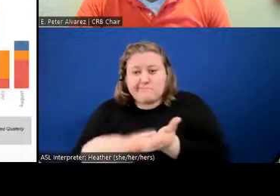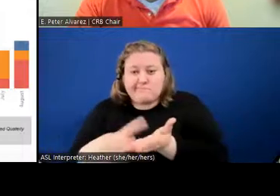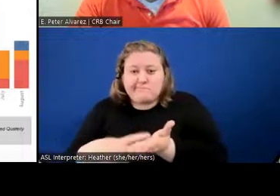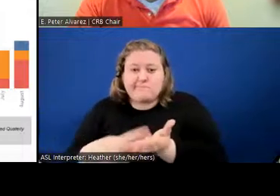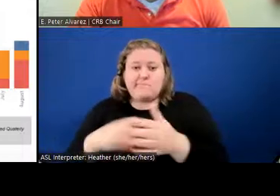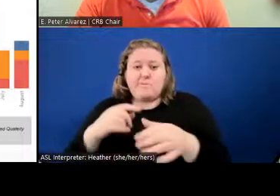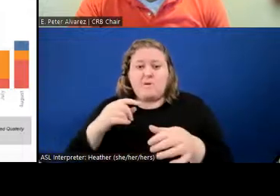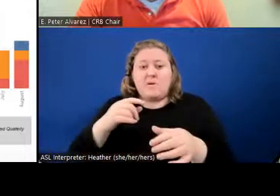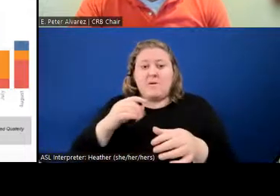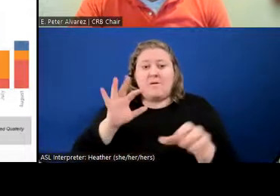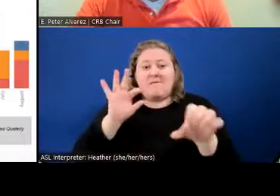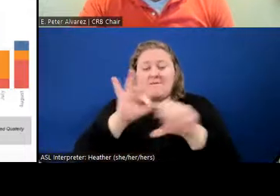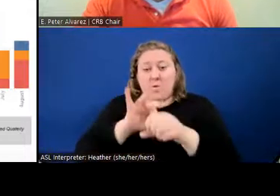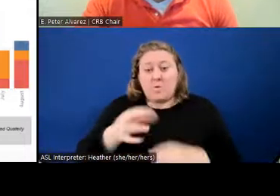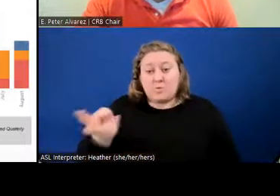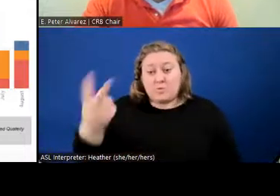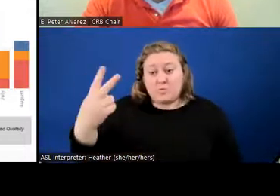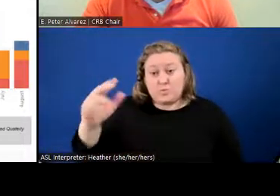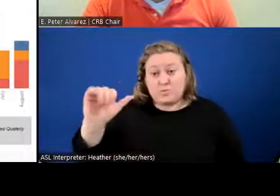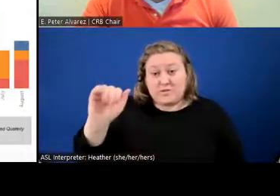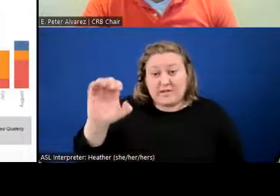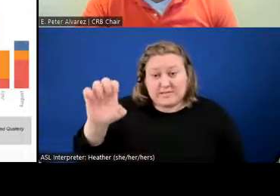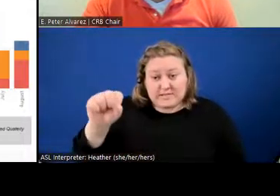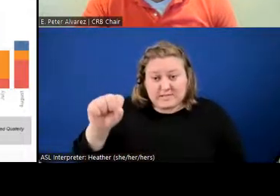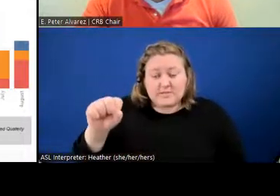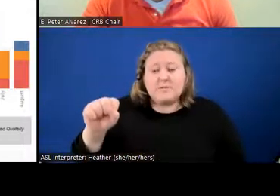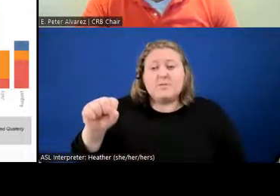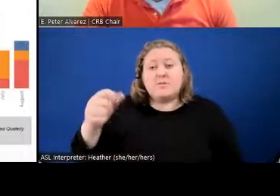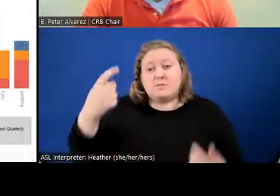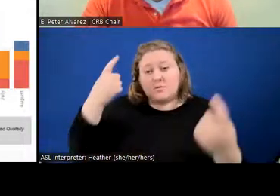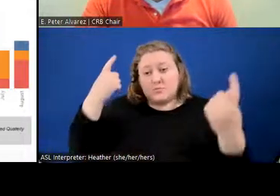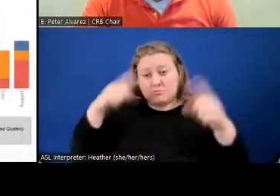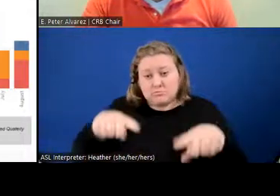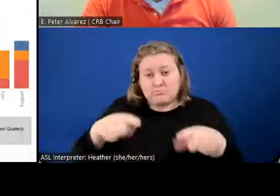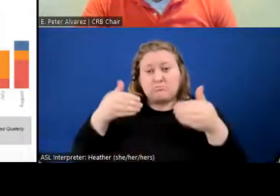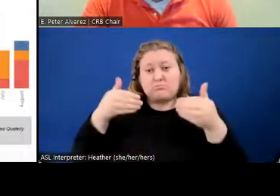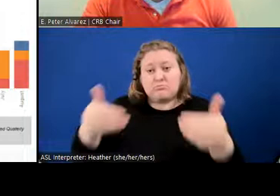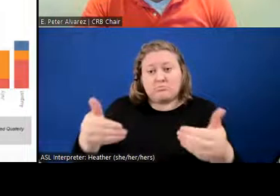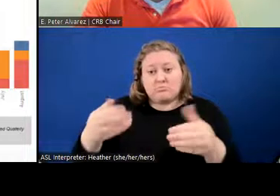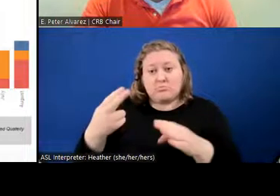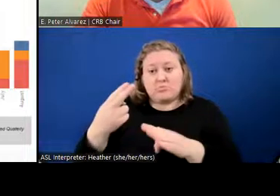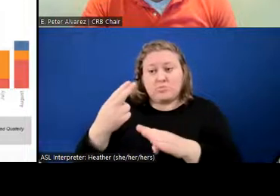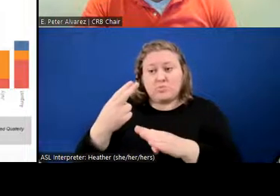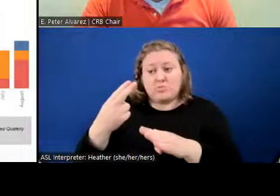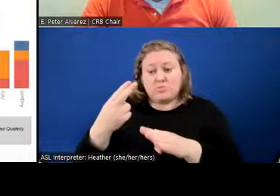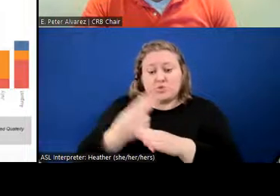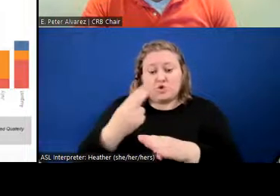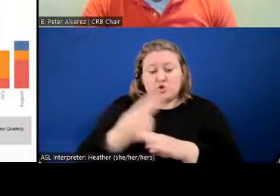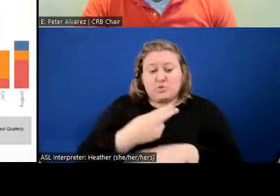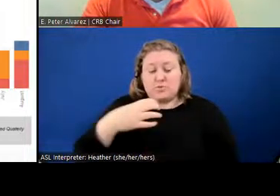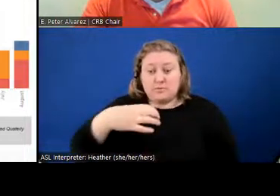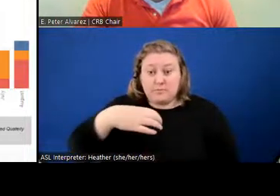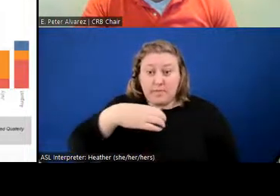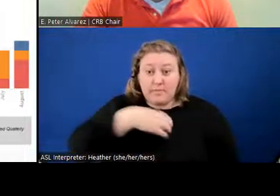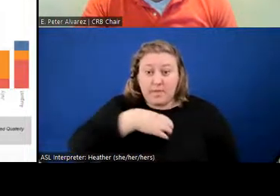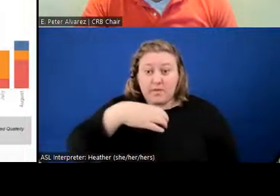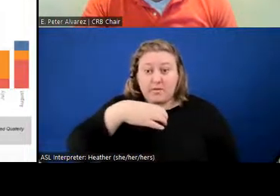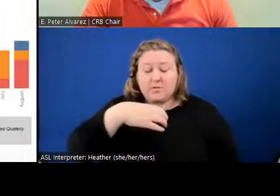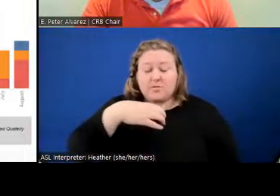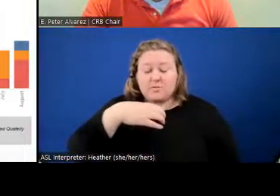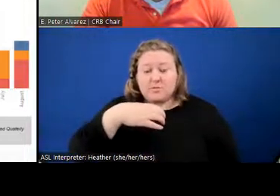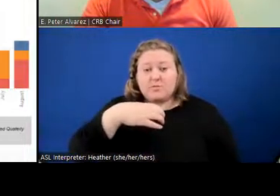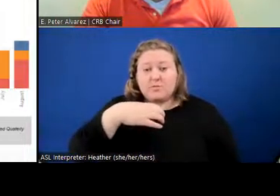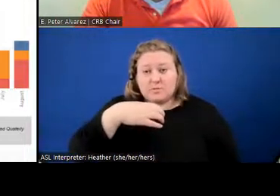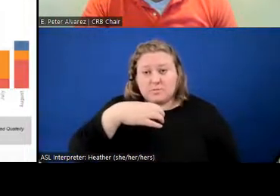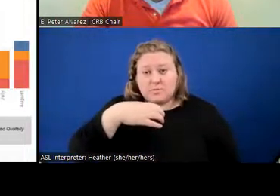And they agreed and they reviewed the – the appeals of internal affairs, Boston